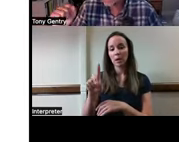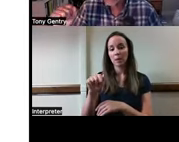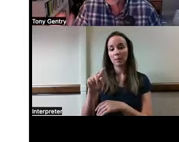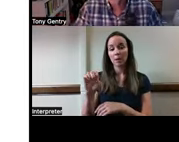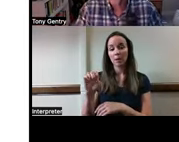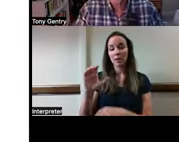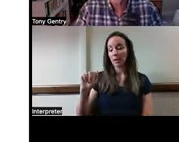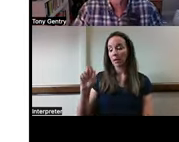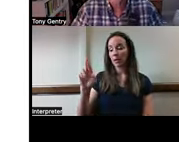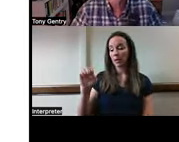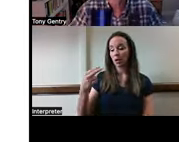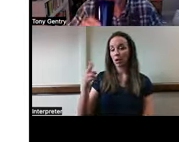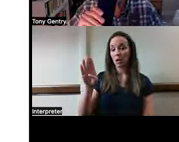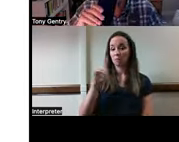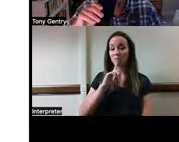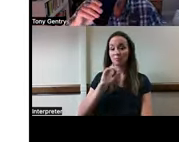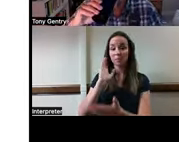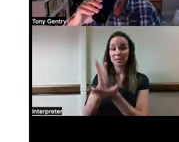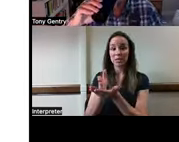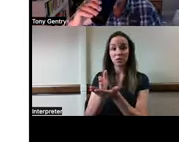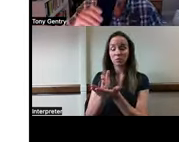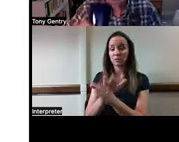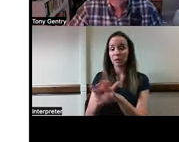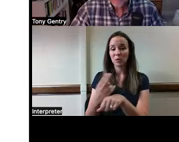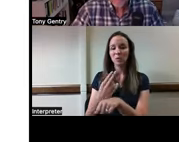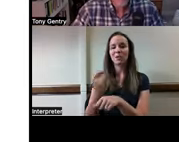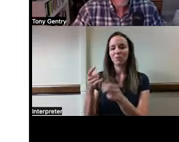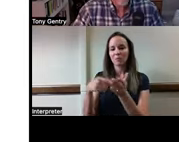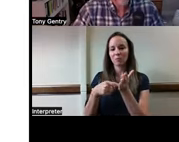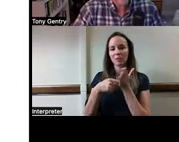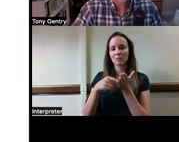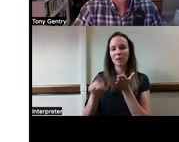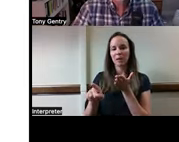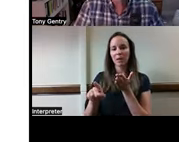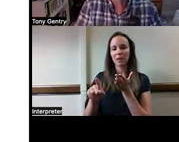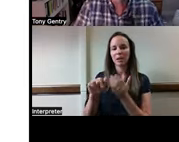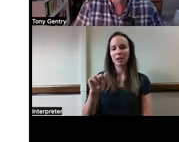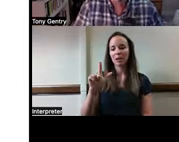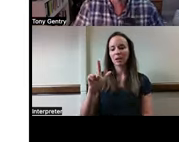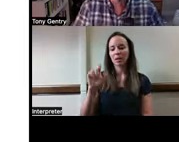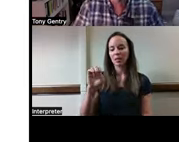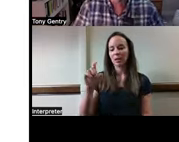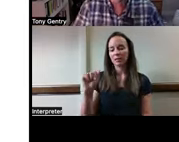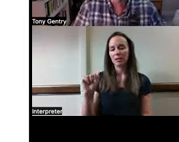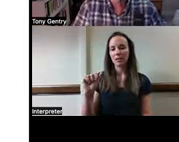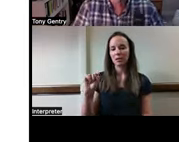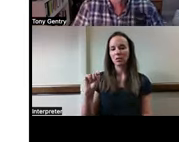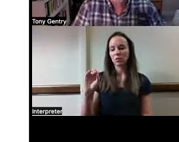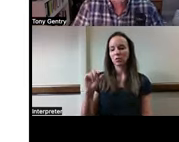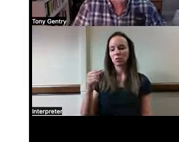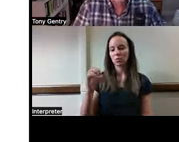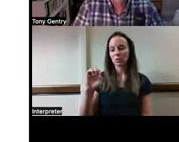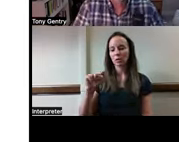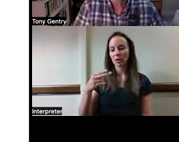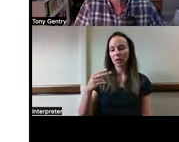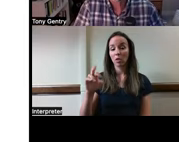essentially been discontinued. And it is now a paid service through Alexa Together. So I had utilized Care Hub